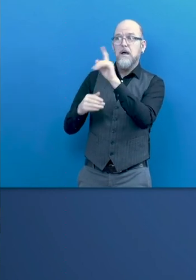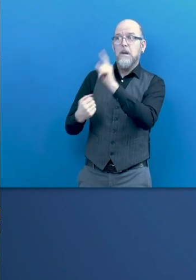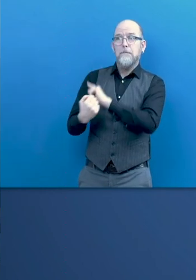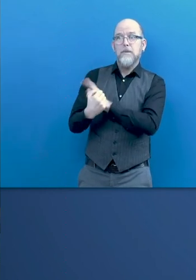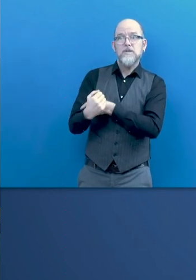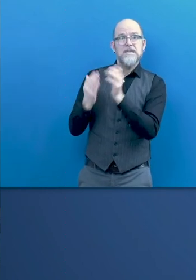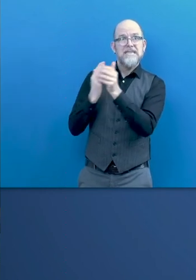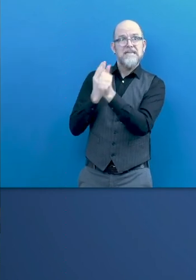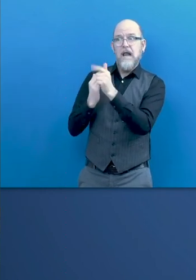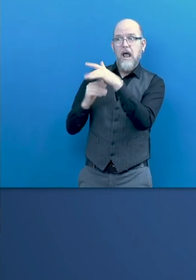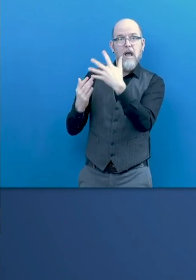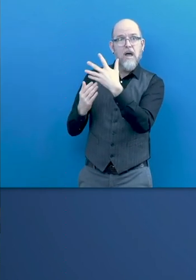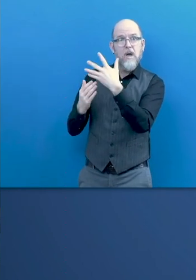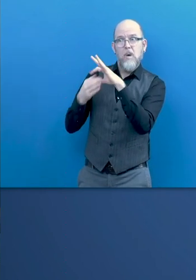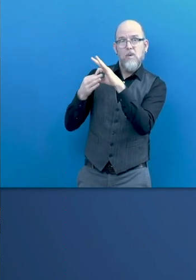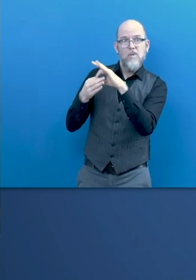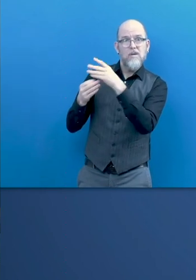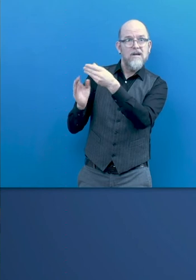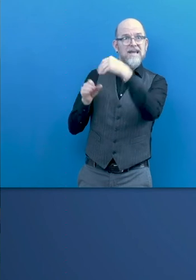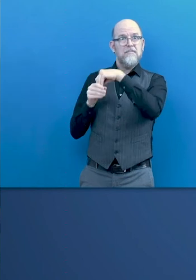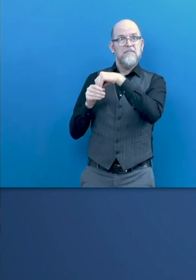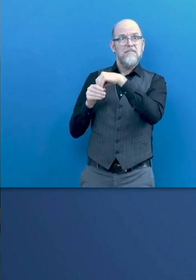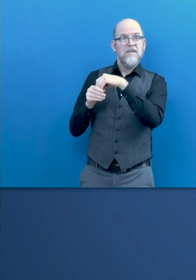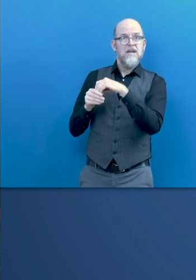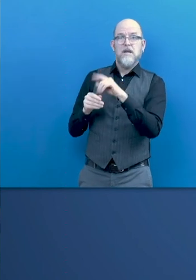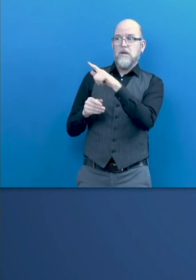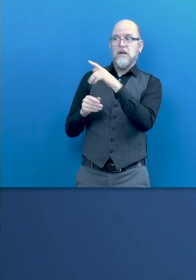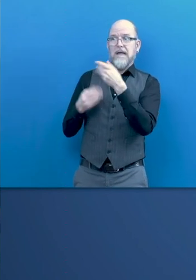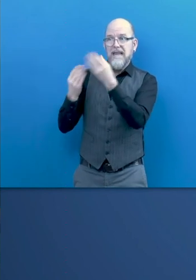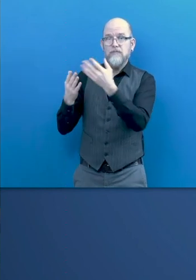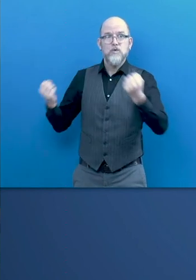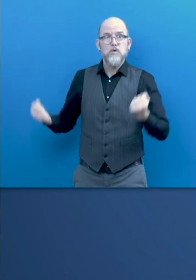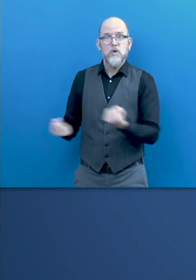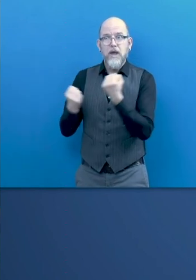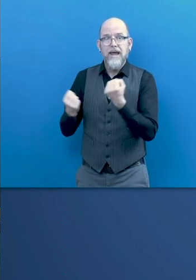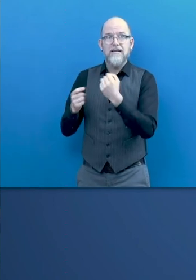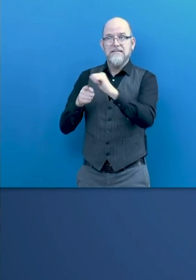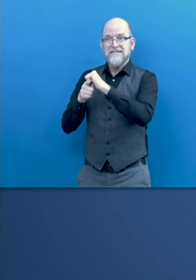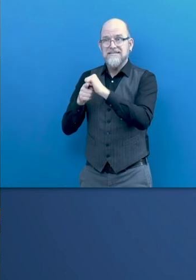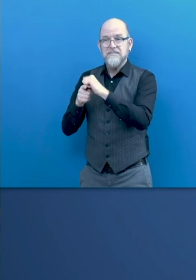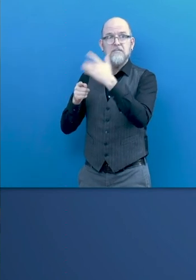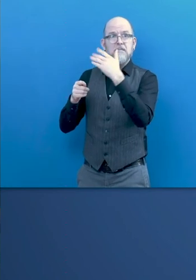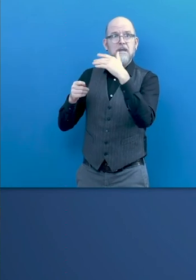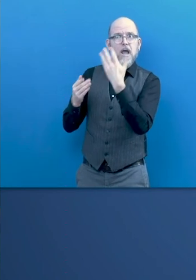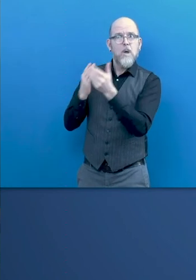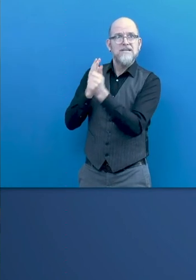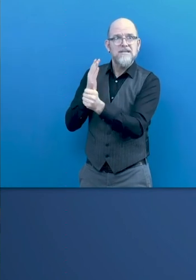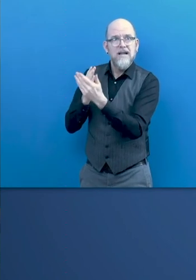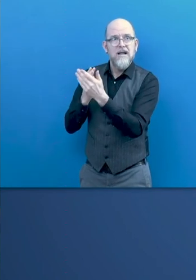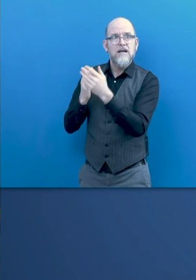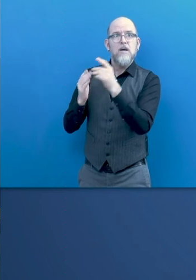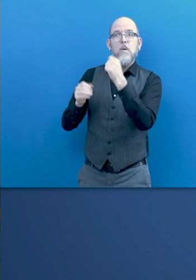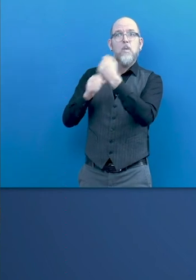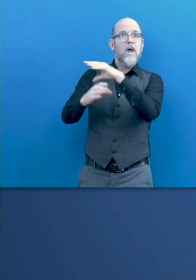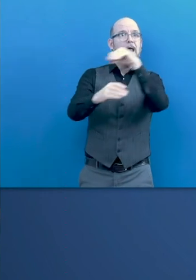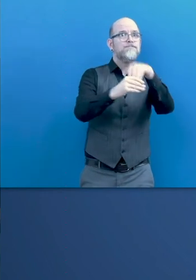I think, you know, on the job training is key as began. We promote work based learning because learning is lifelong. You do